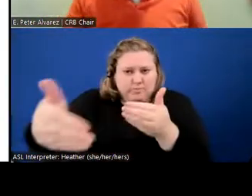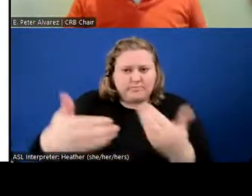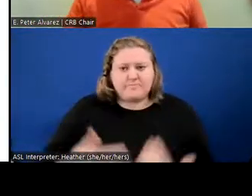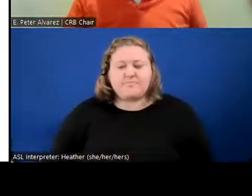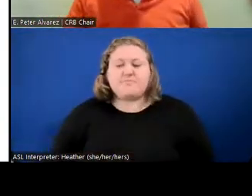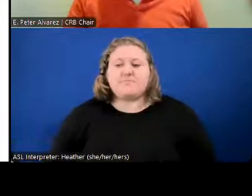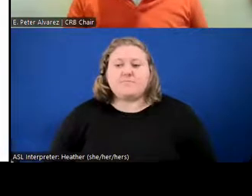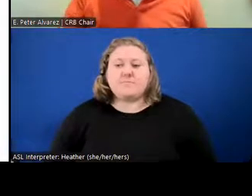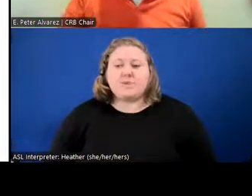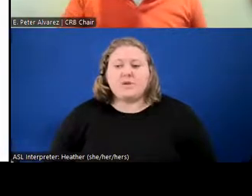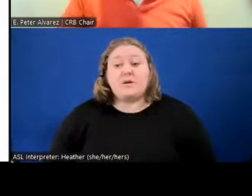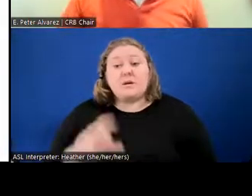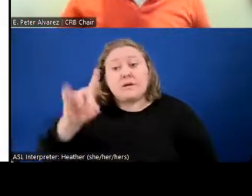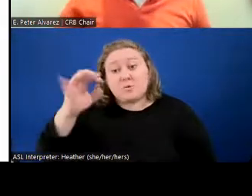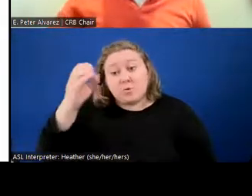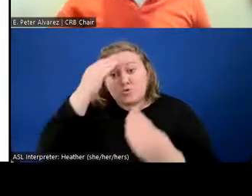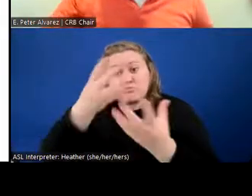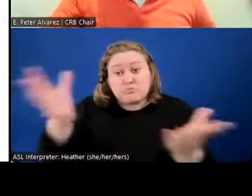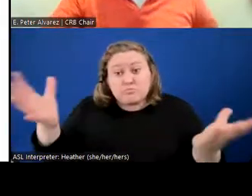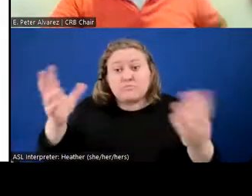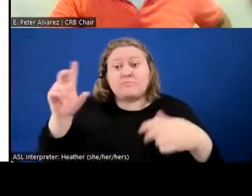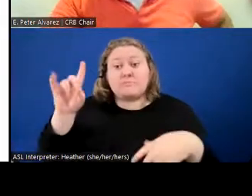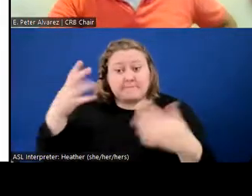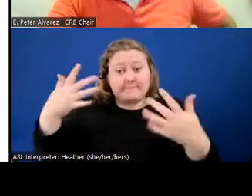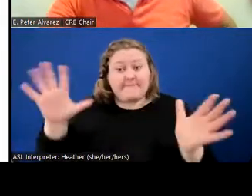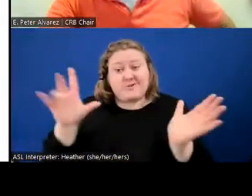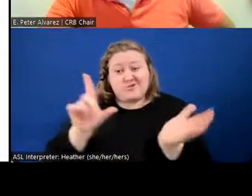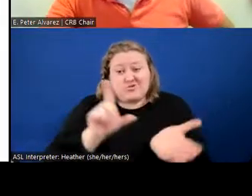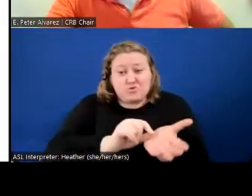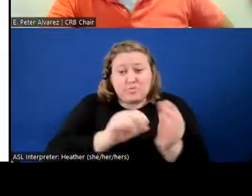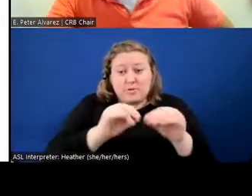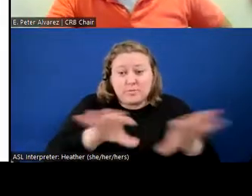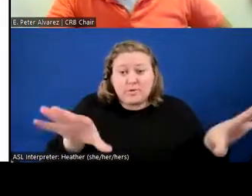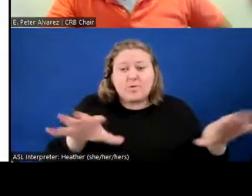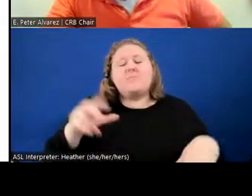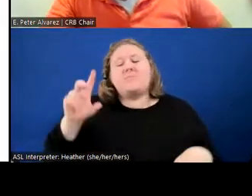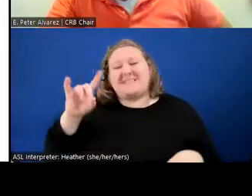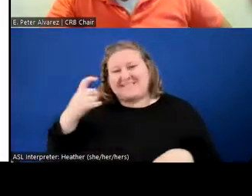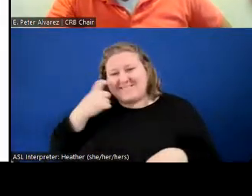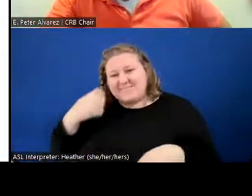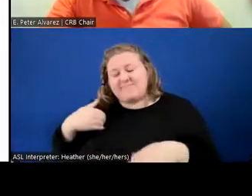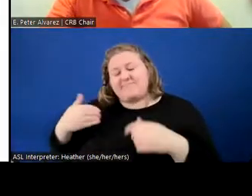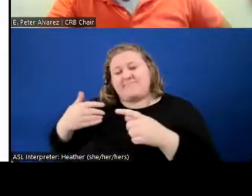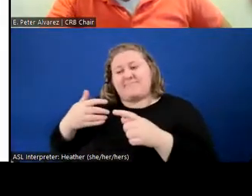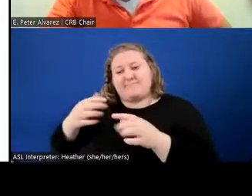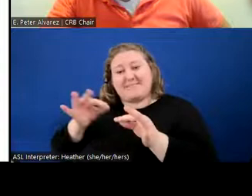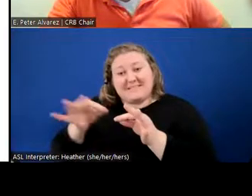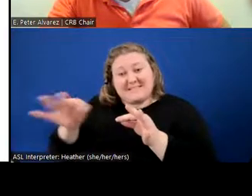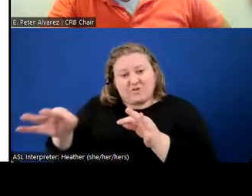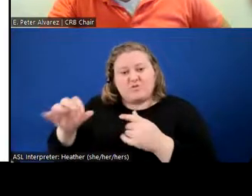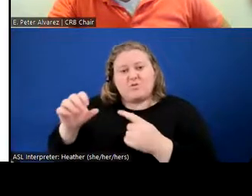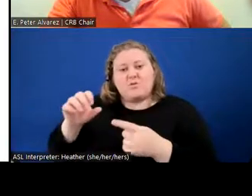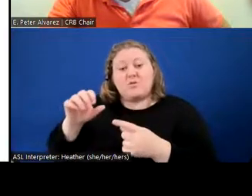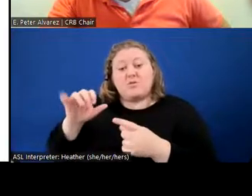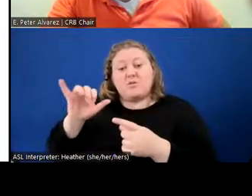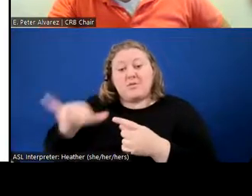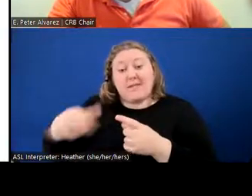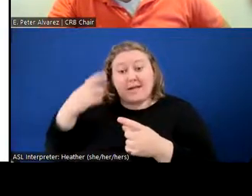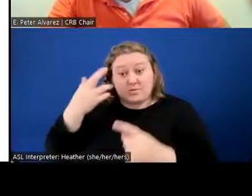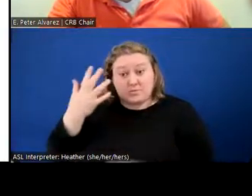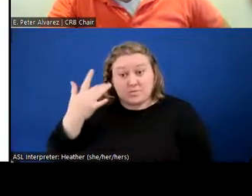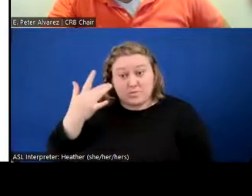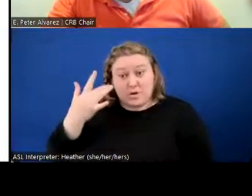update because it did hit the paper at some point, but there was an extension that was granted. And I think the reason why is because of